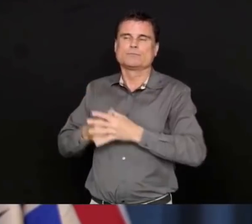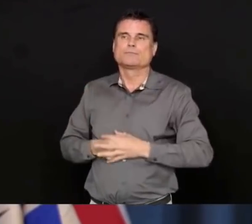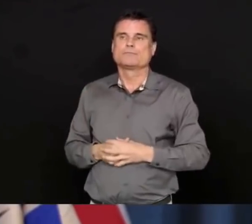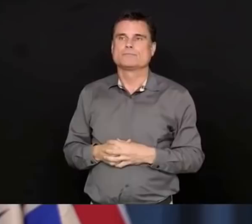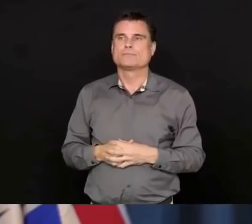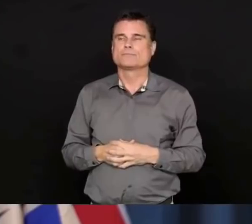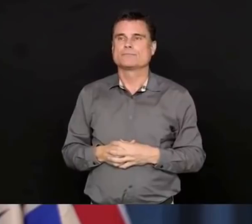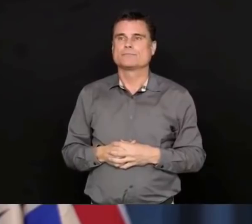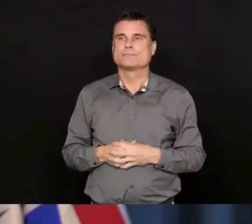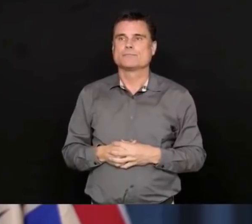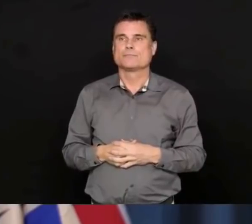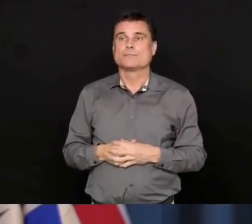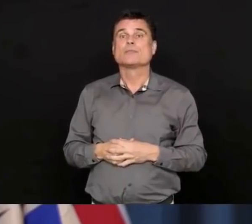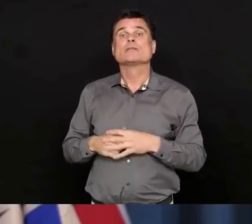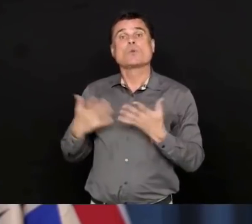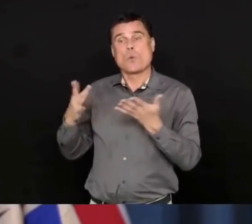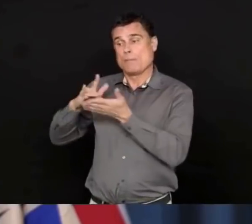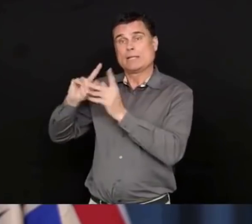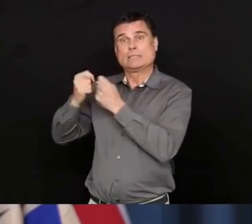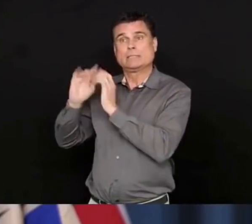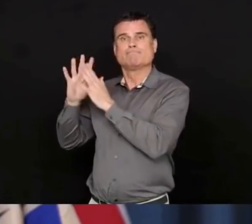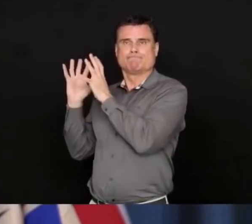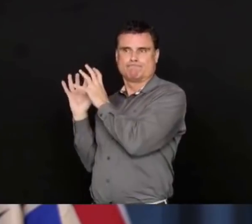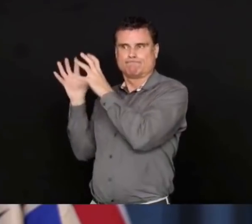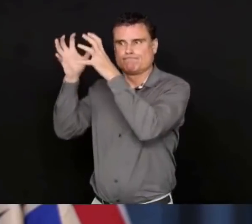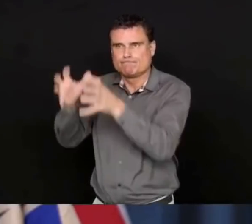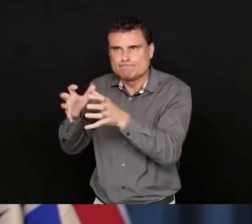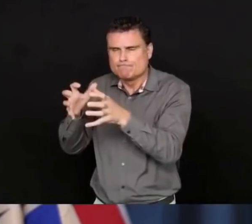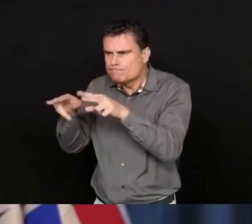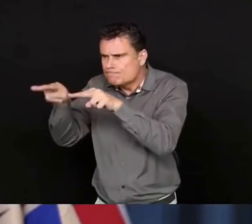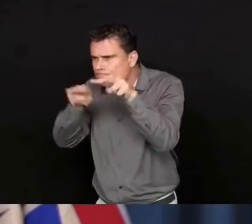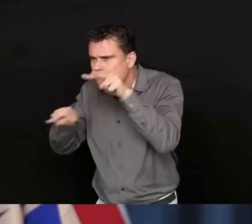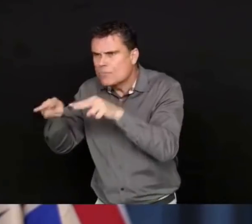actively activated there.